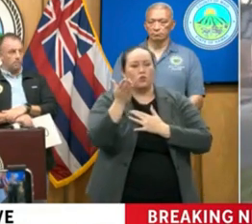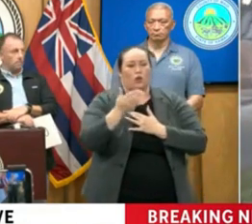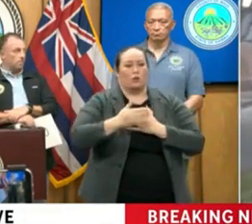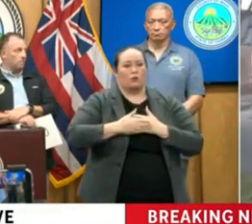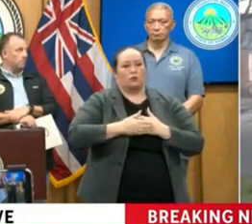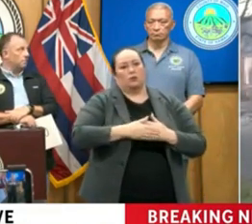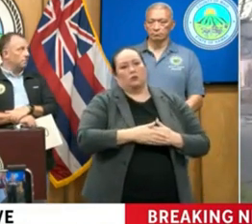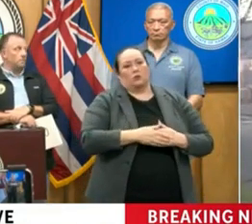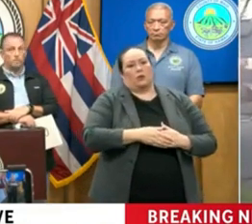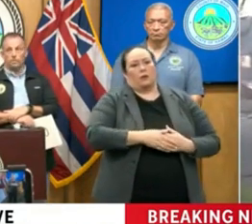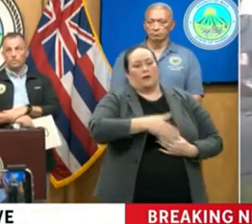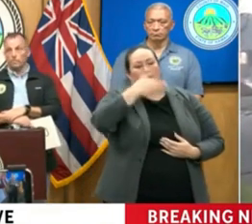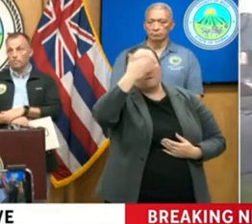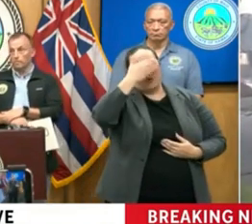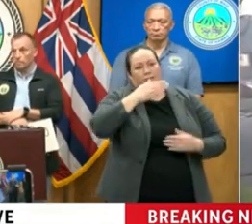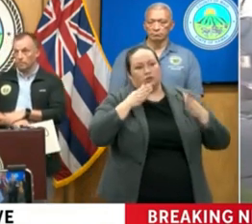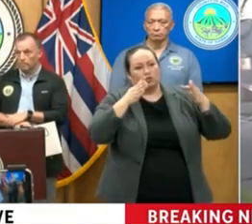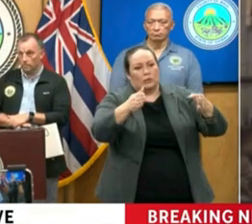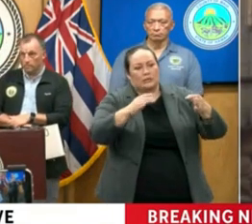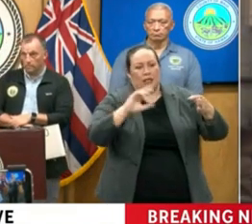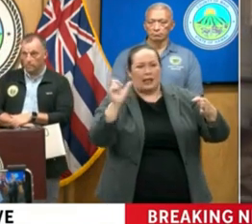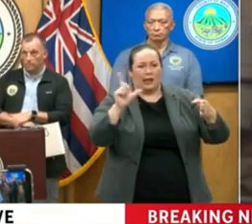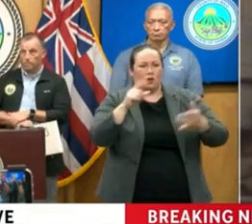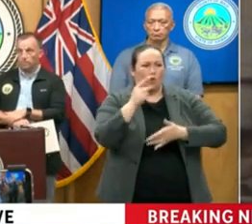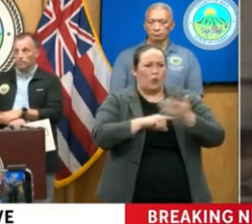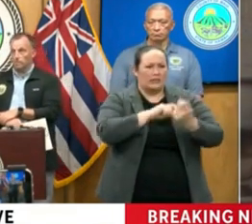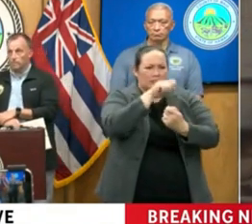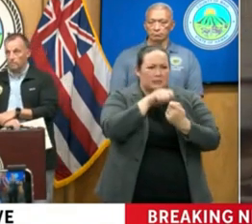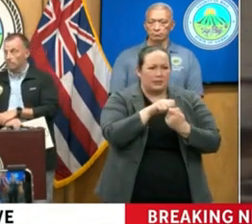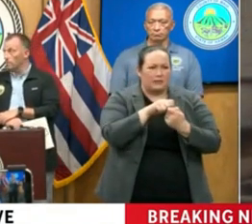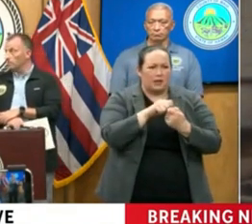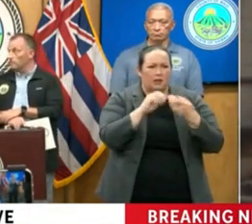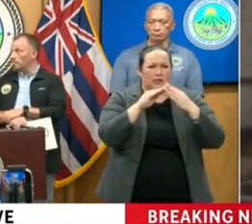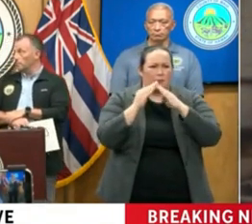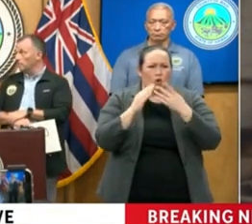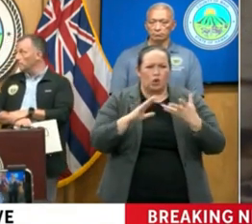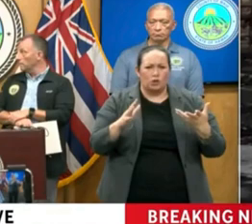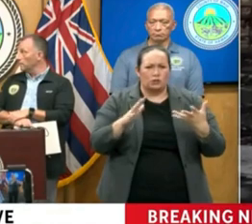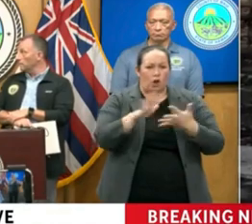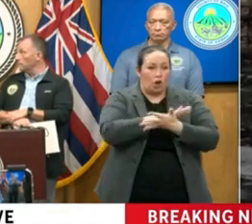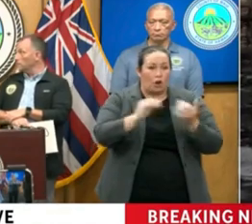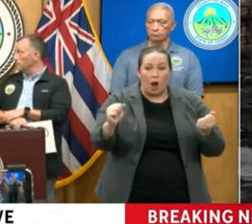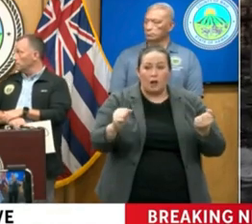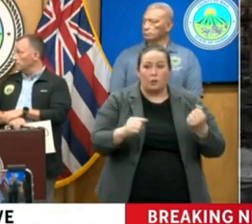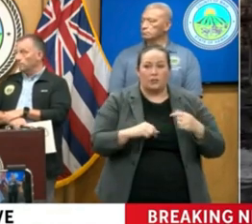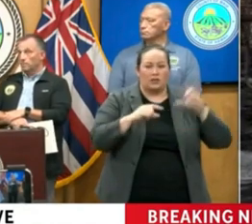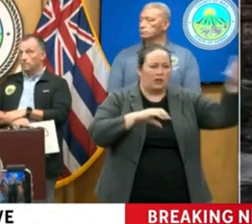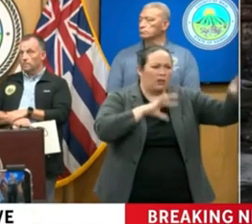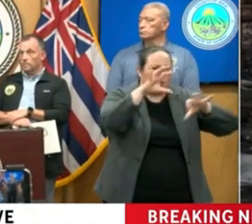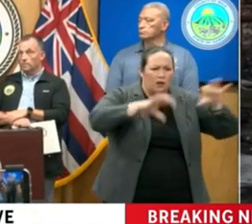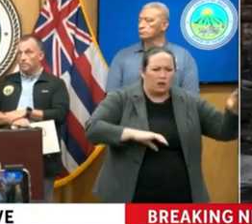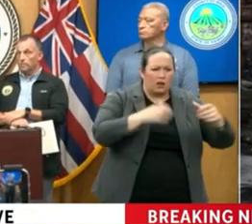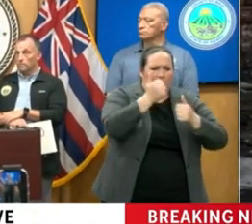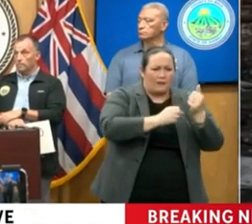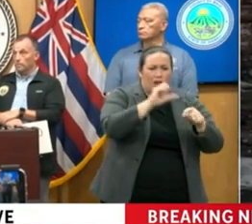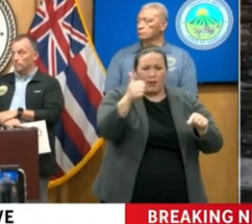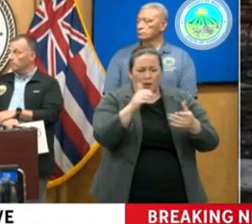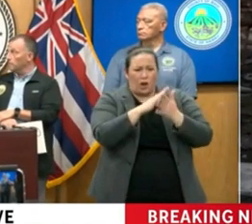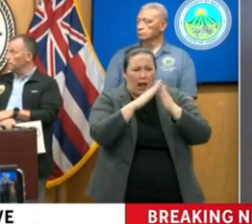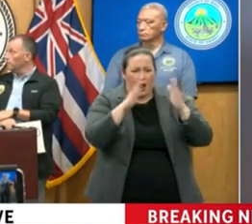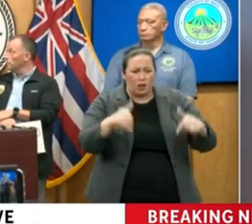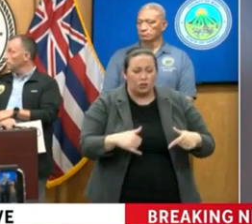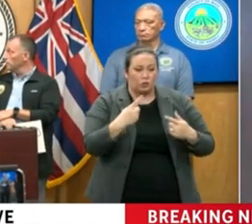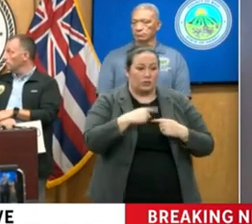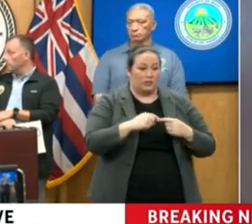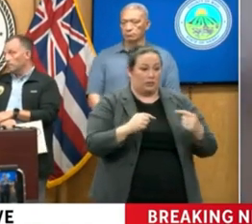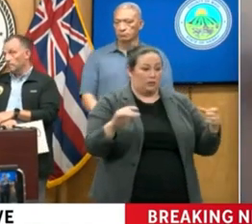Lahaina. What specific neighborhoods are gone? Was it sporadic? Was it every other house? Was it the entire